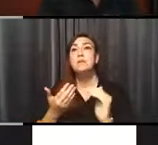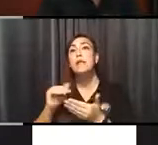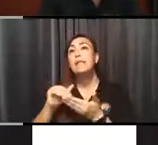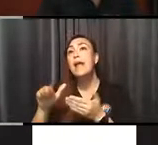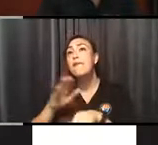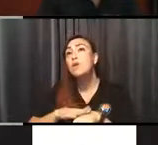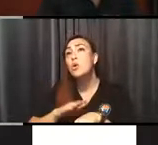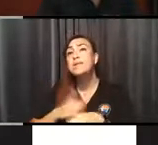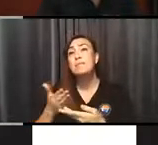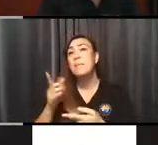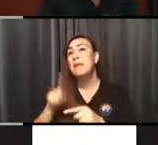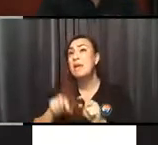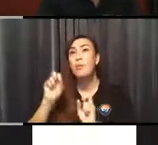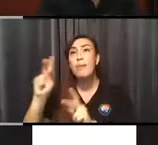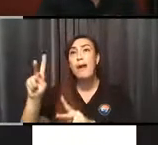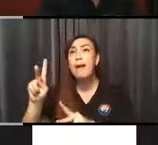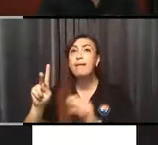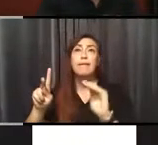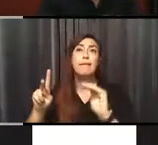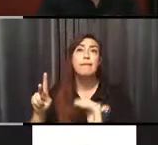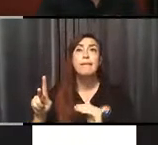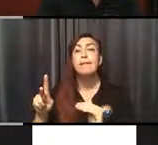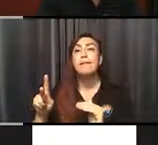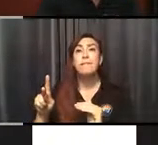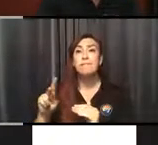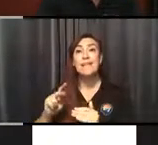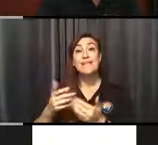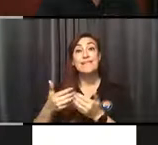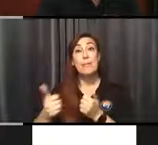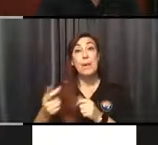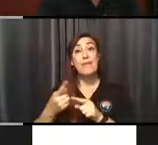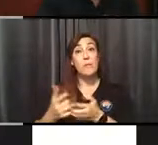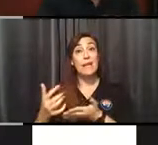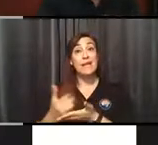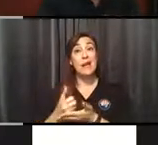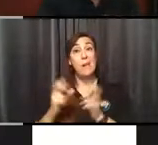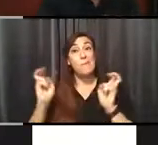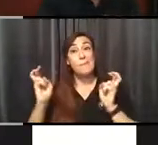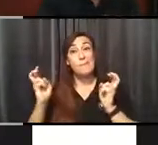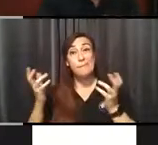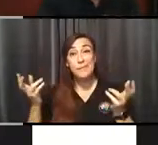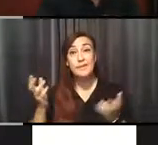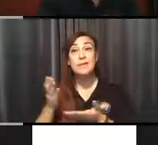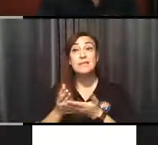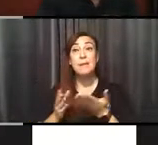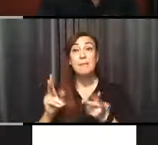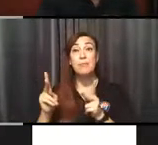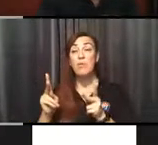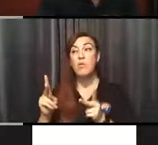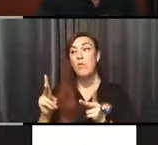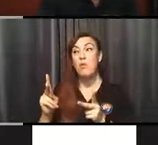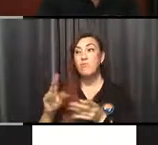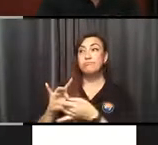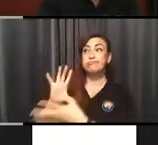previous employment, been separated from their income. Some people have left the home and gone from two